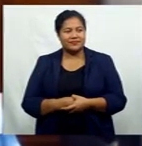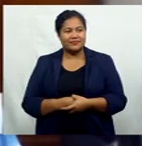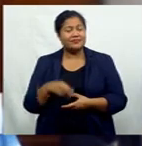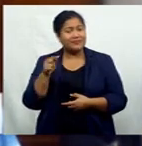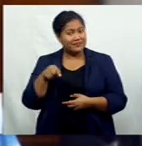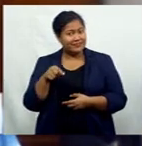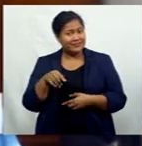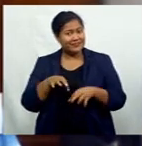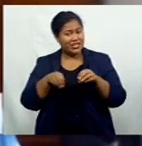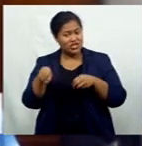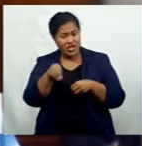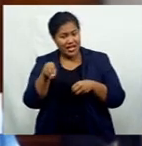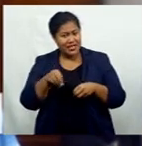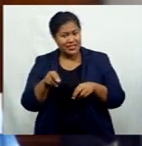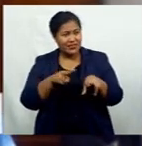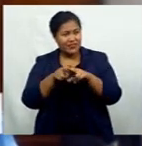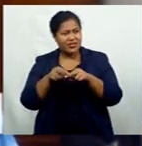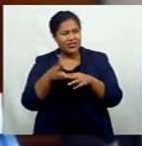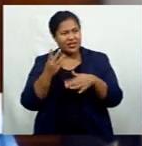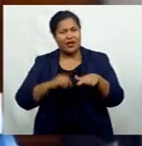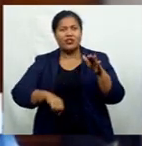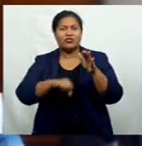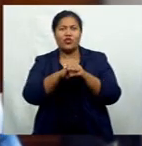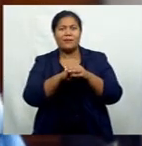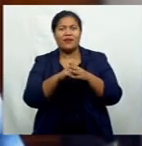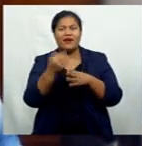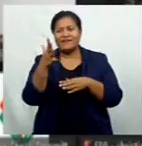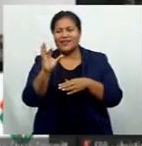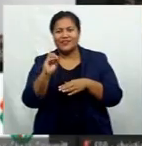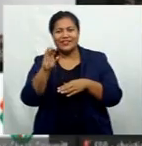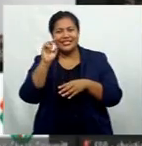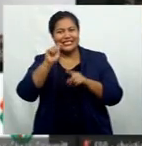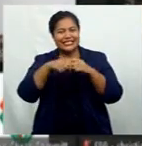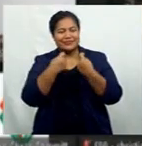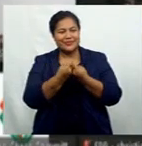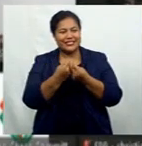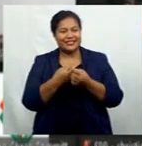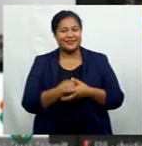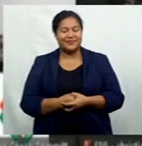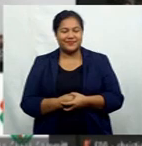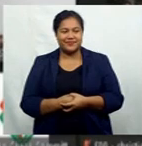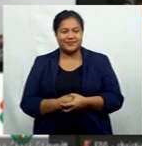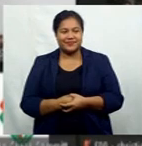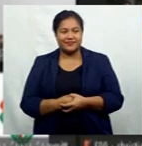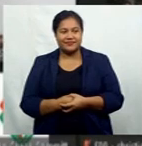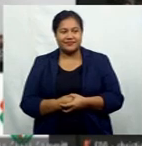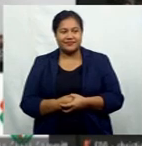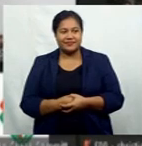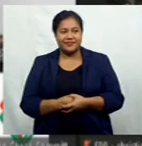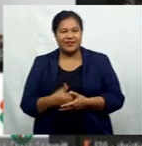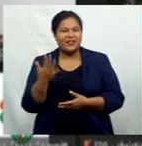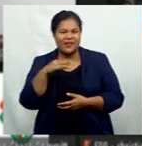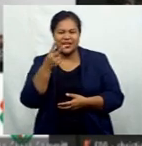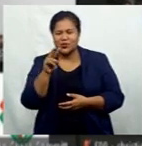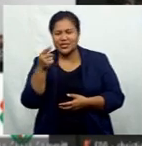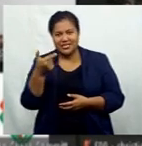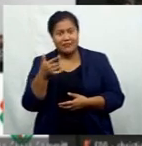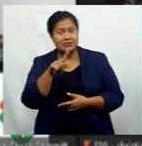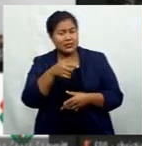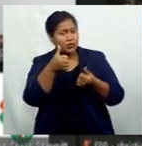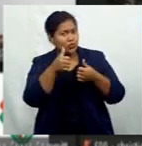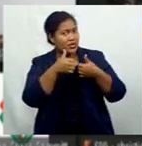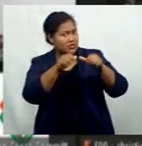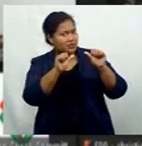ended up in the top 50 teams out of 127, which was an achievement because we